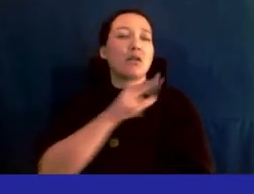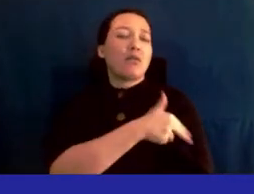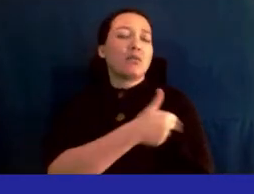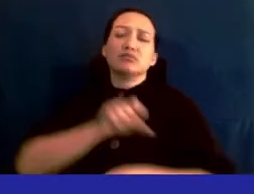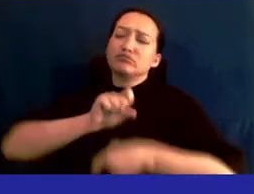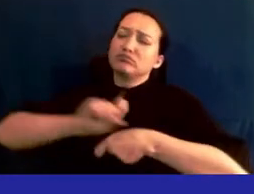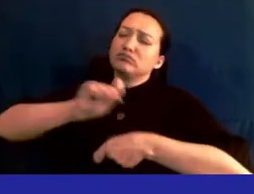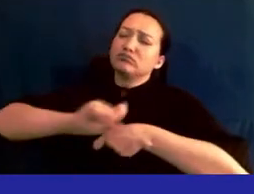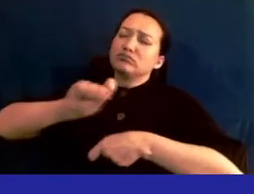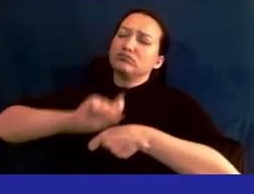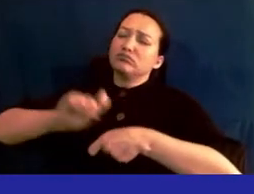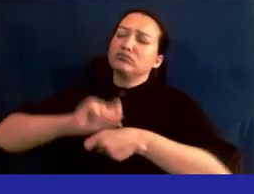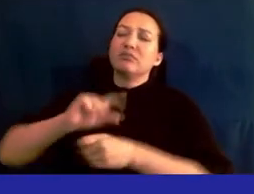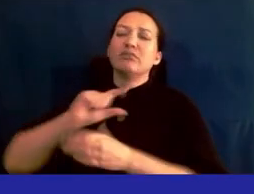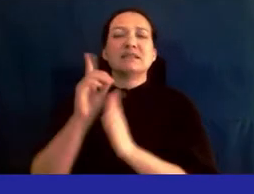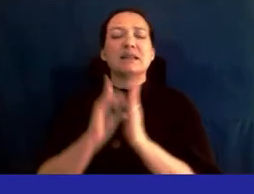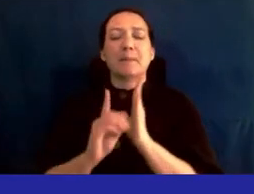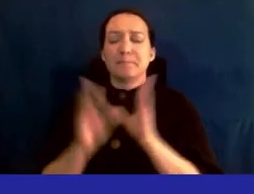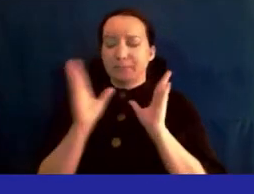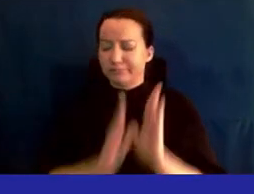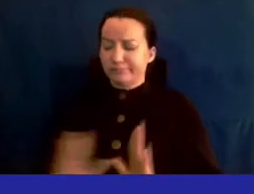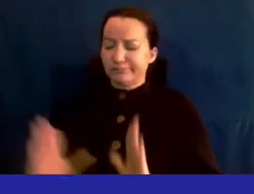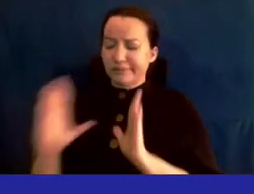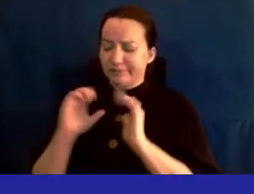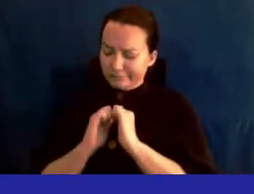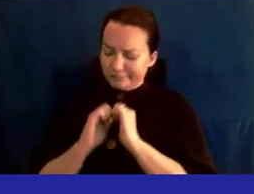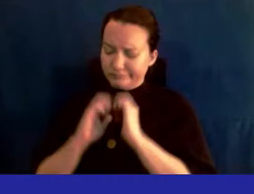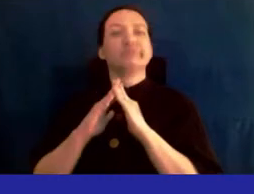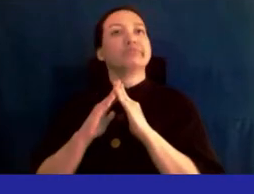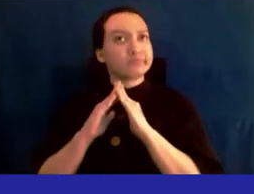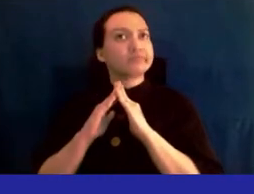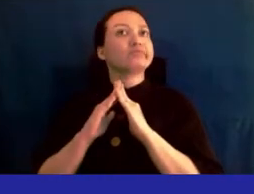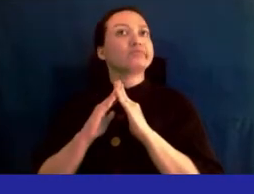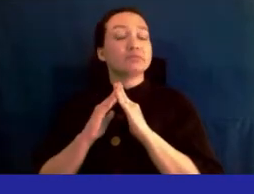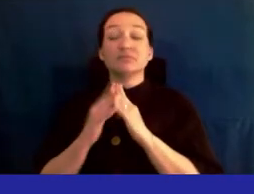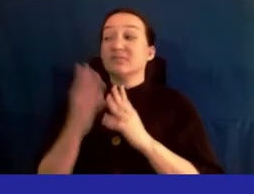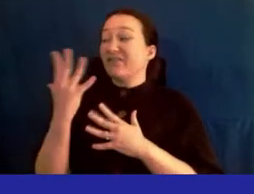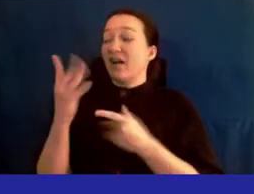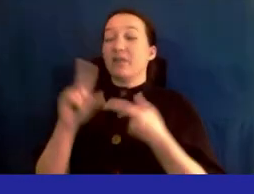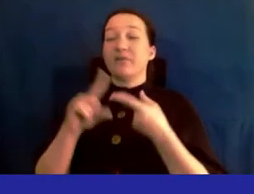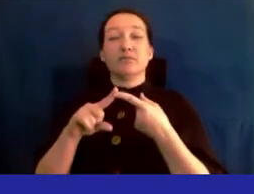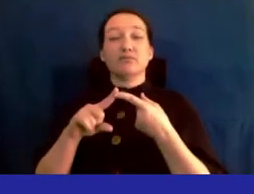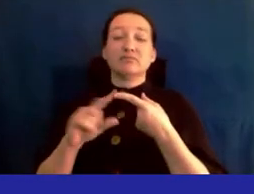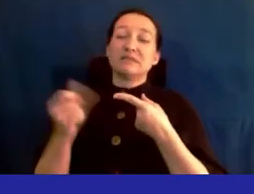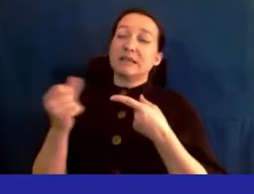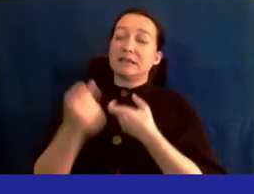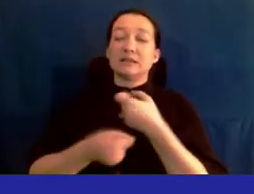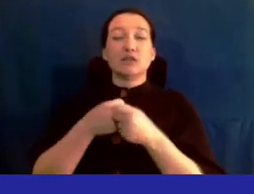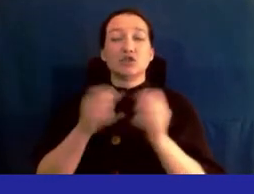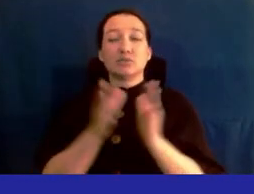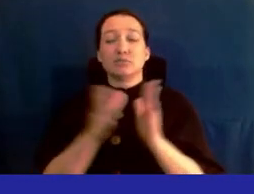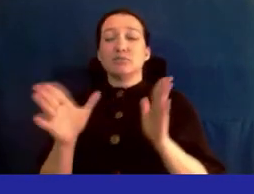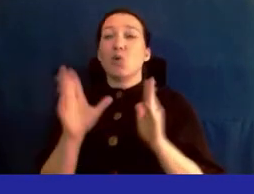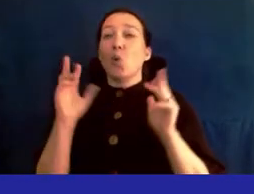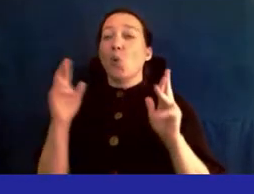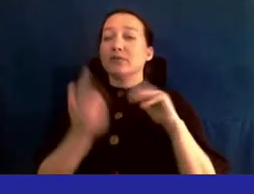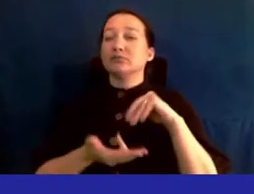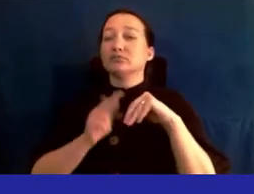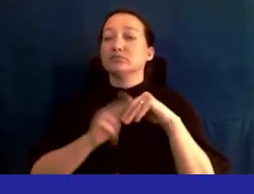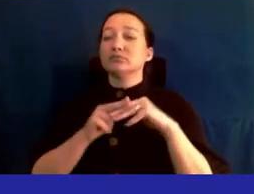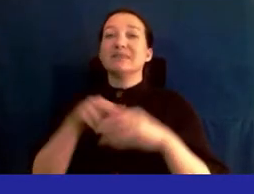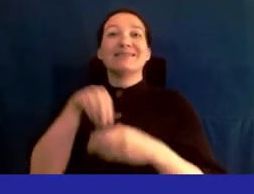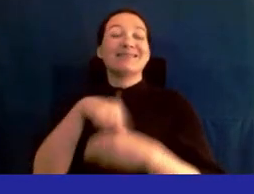at work on designing a master plan initiative over the next five to ten years the hospital hopes to increase its